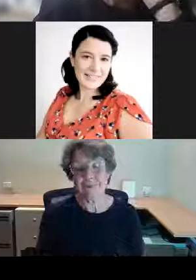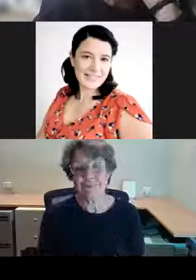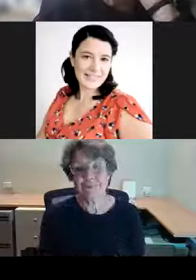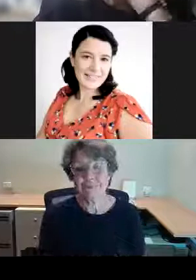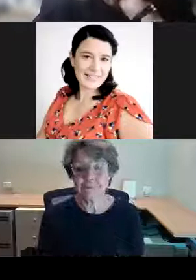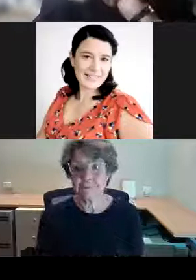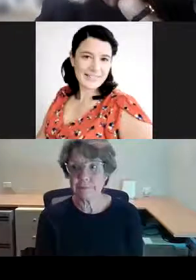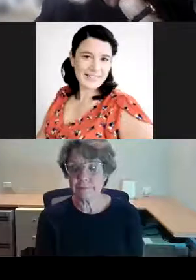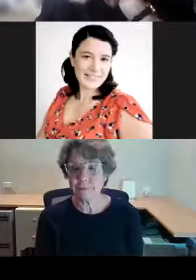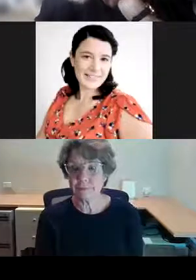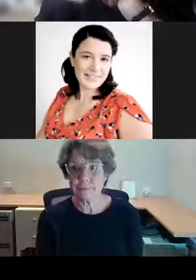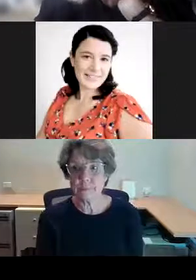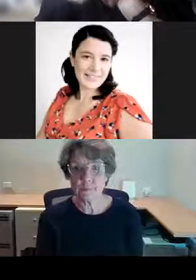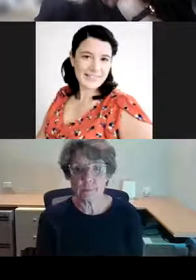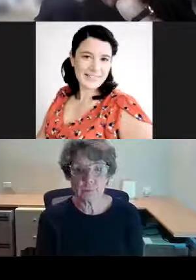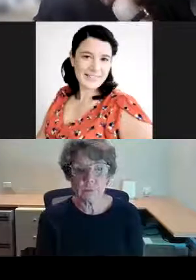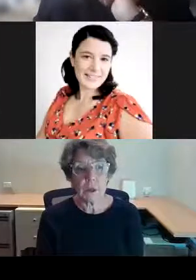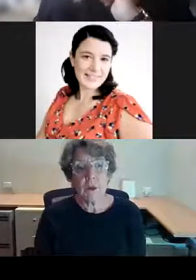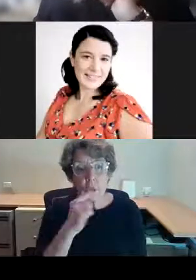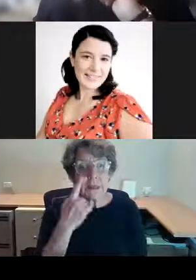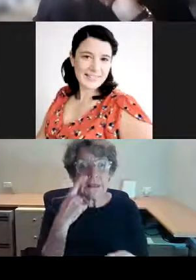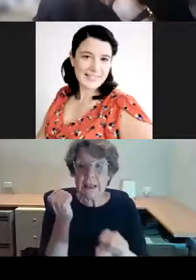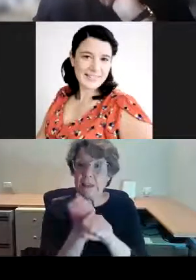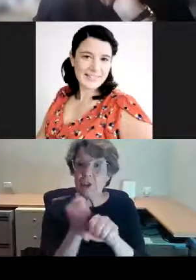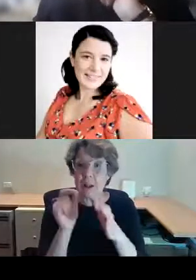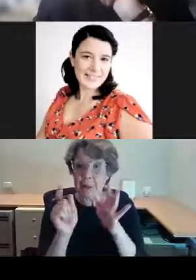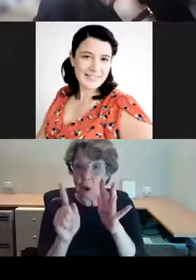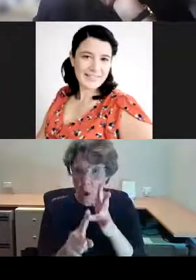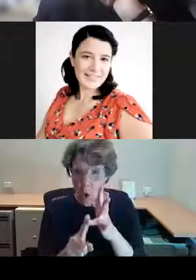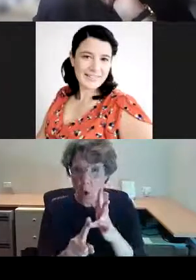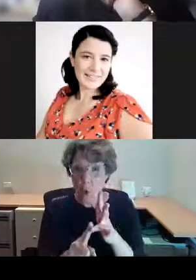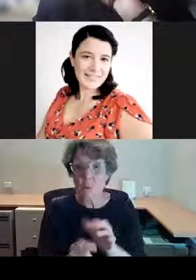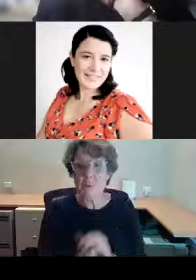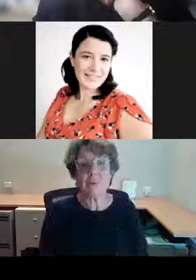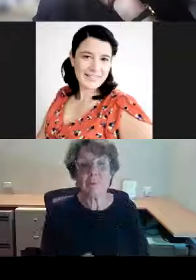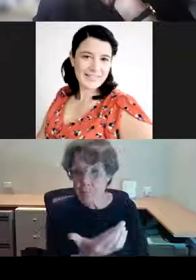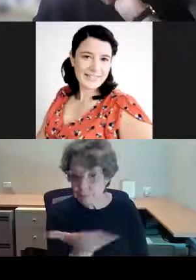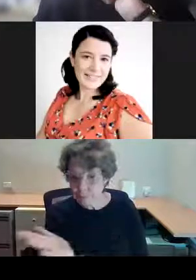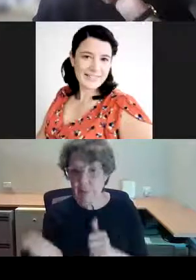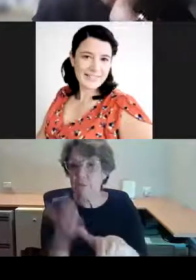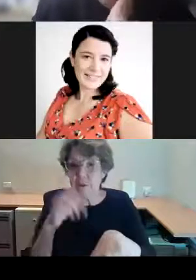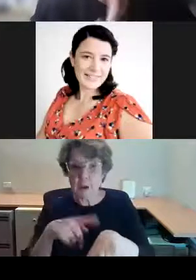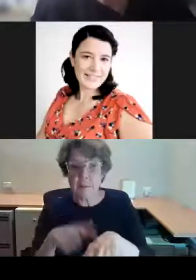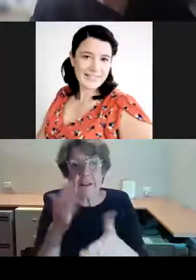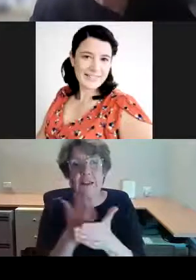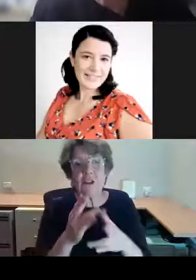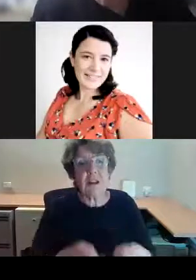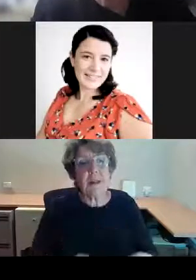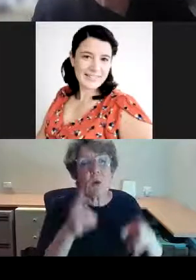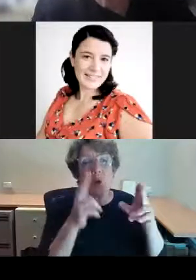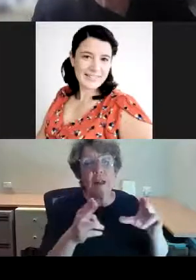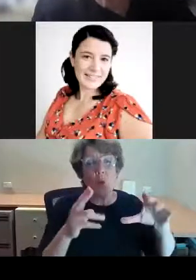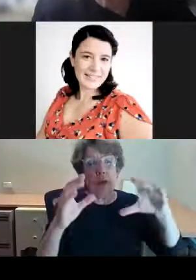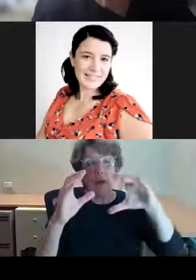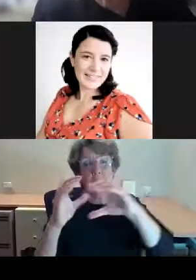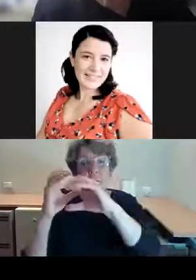the general post office in its first iteration. It's the building with the clock that's projecting out